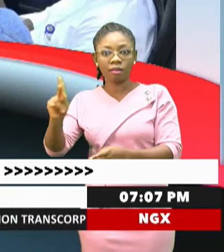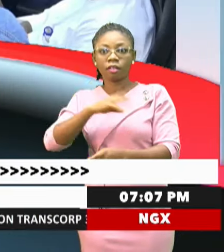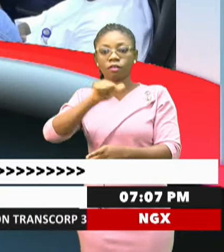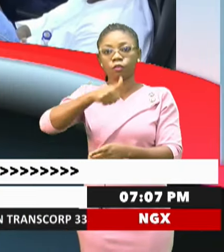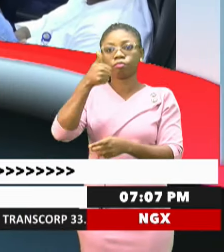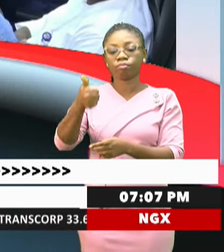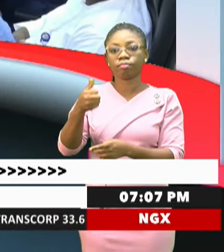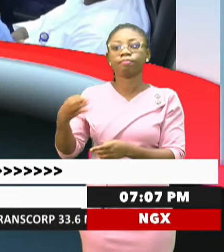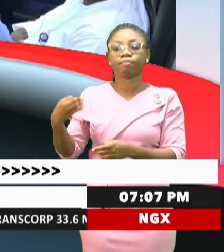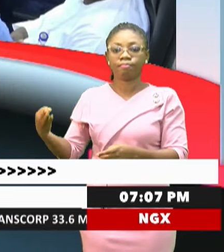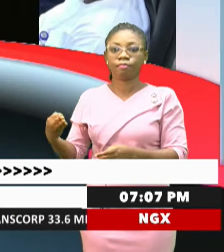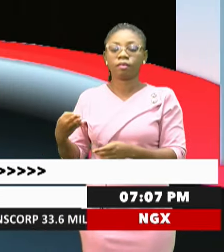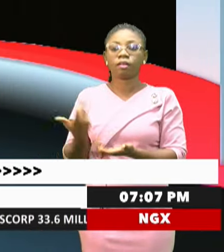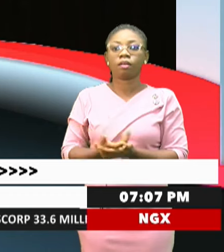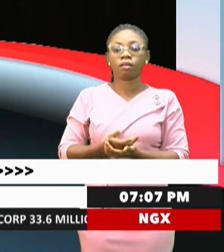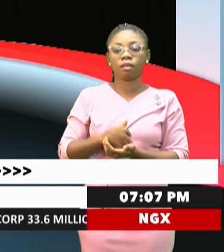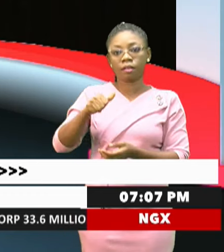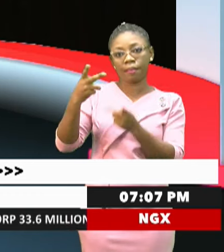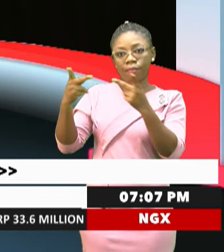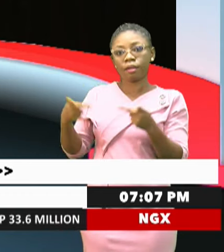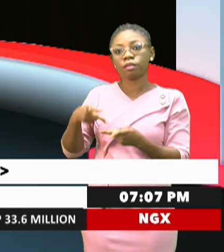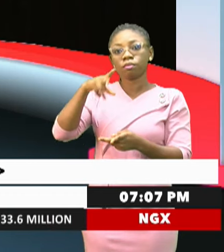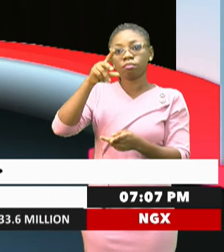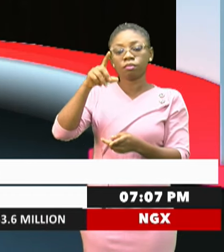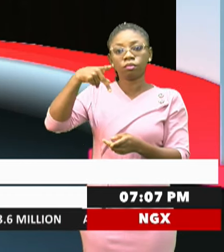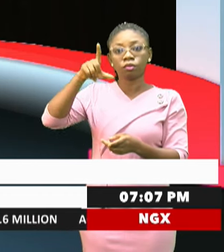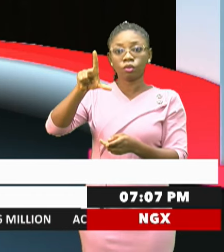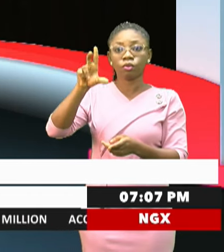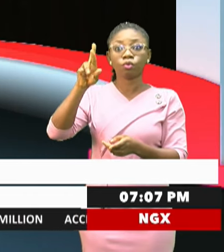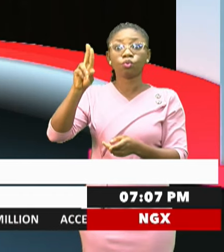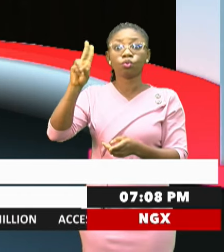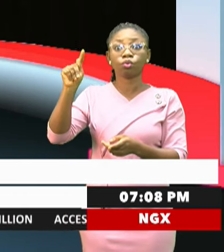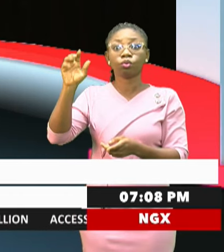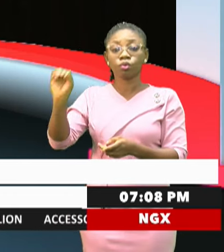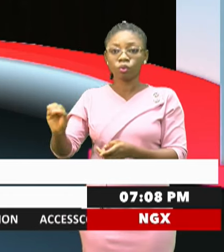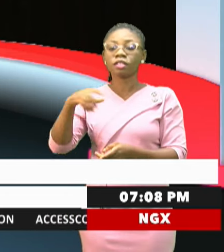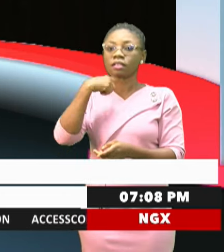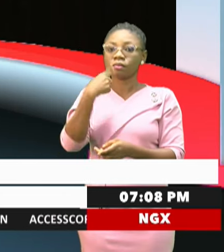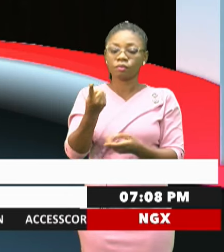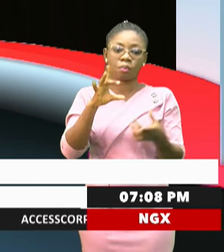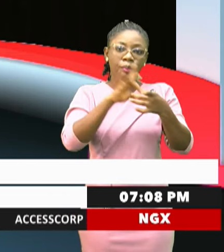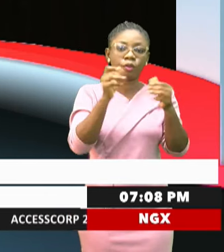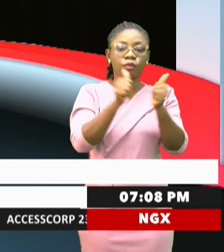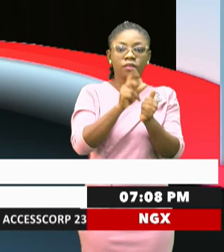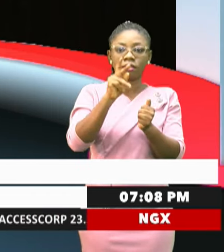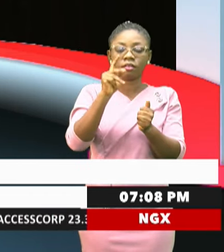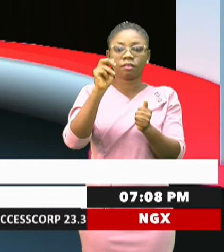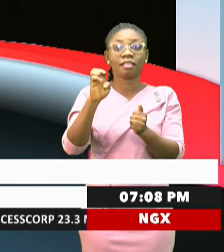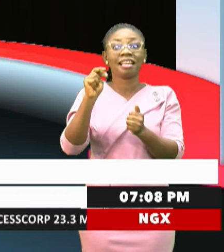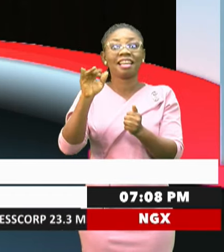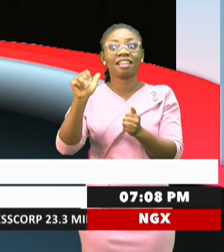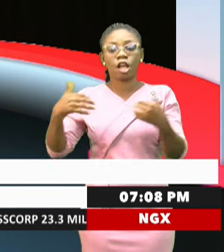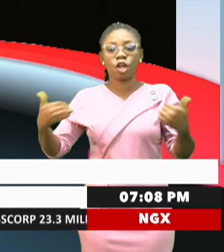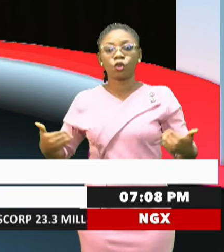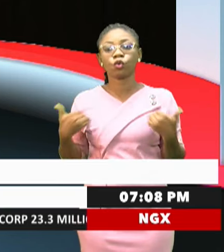Now, as well, President William Ruto says he will engage Kenyan youth to address the concerns they have